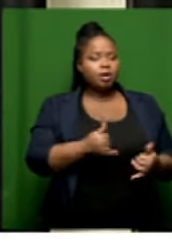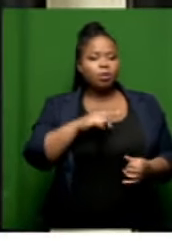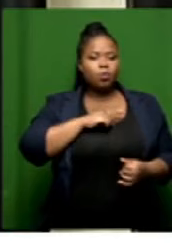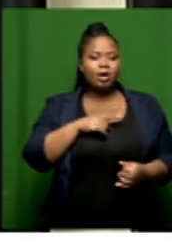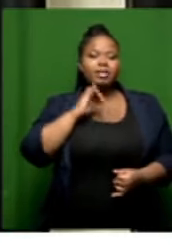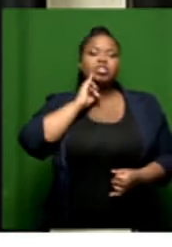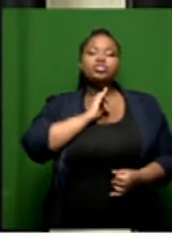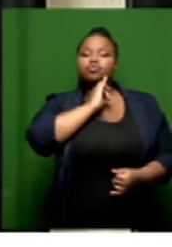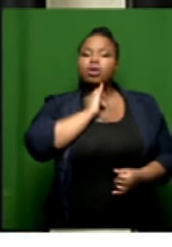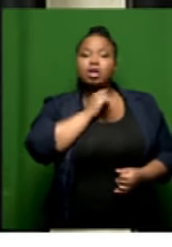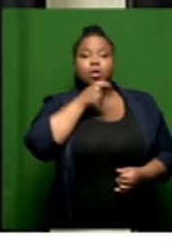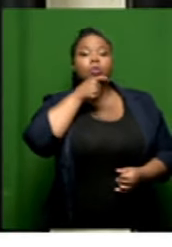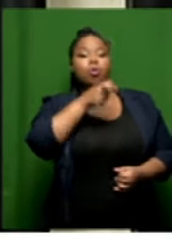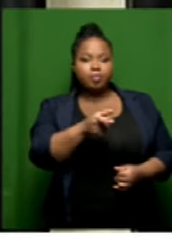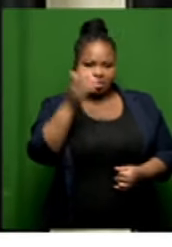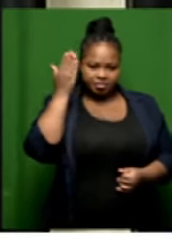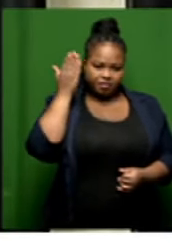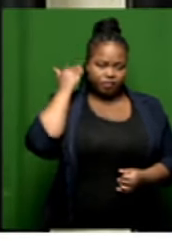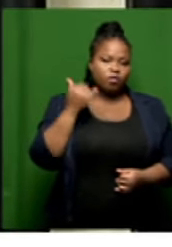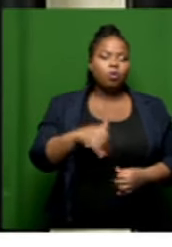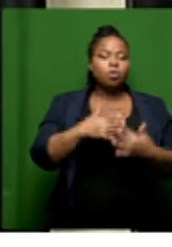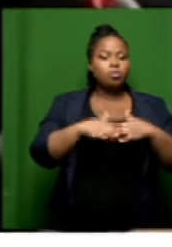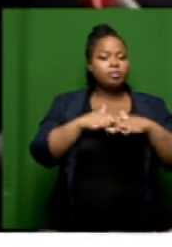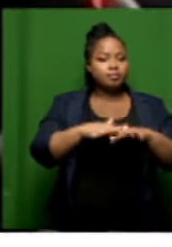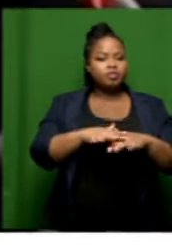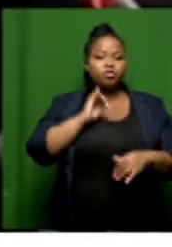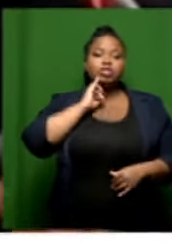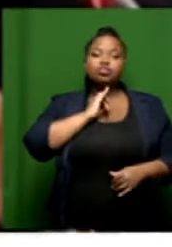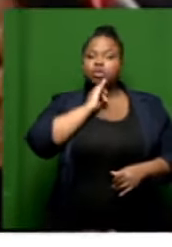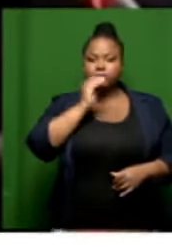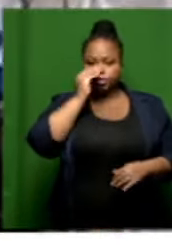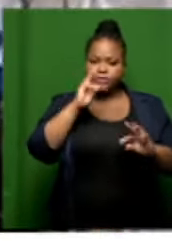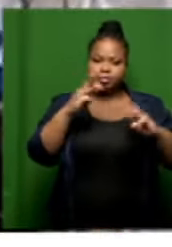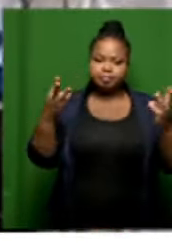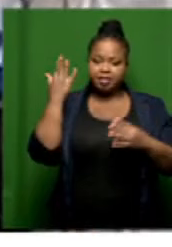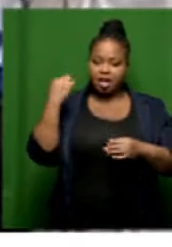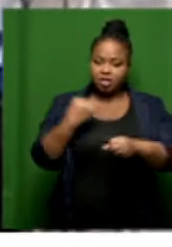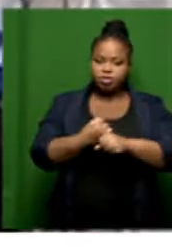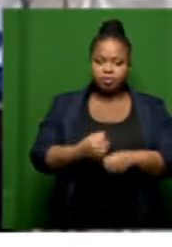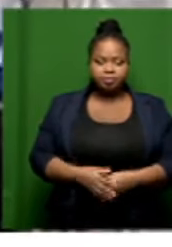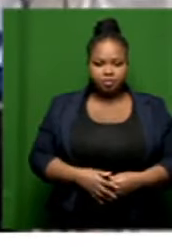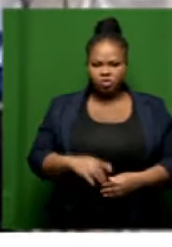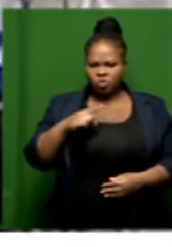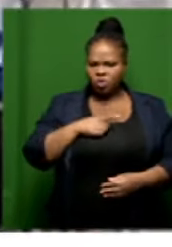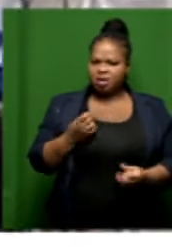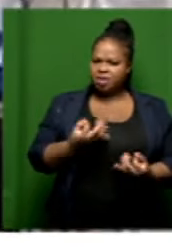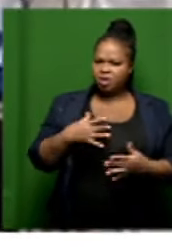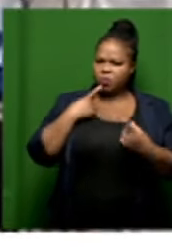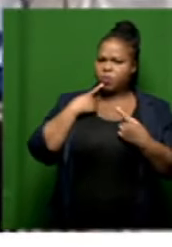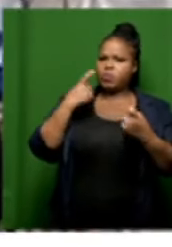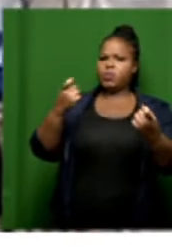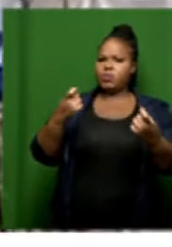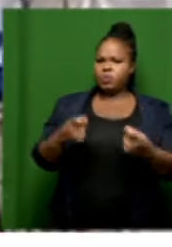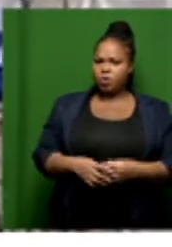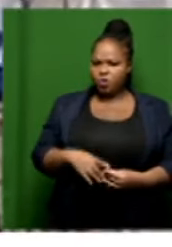to the pro-Israel comments that he made at a webinar hosted by an Israeli newspaper last year. It led to a complaint being laid